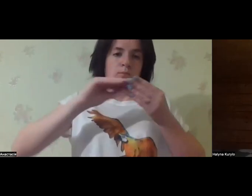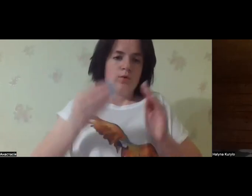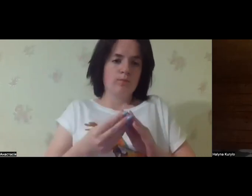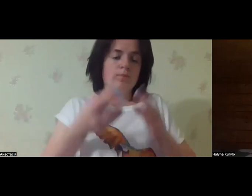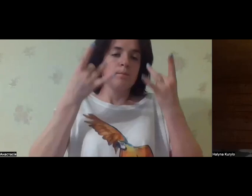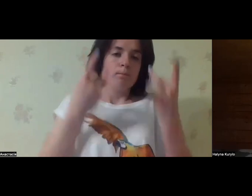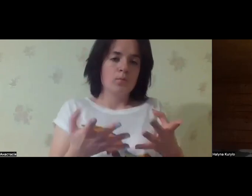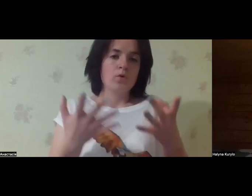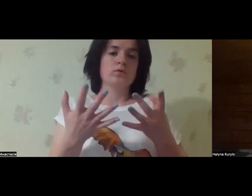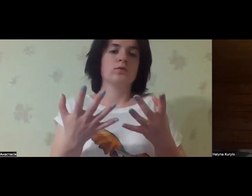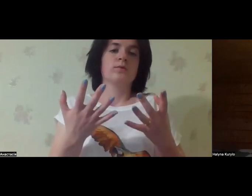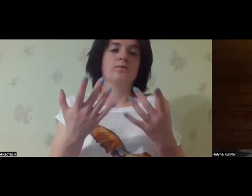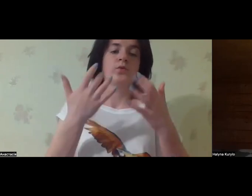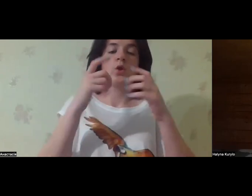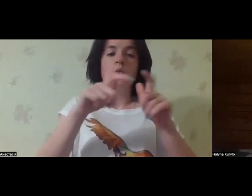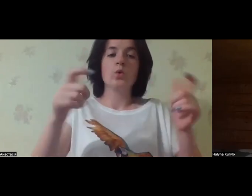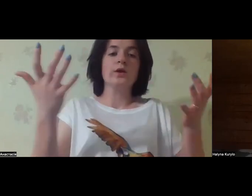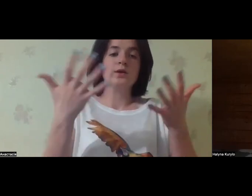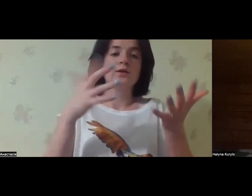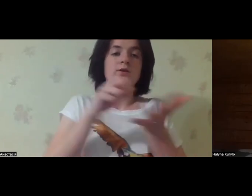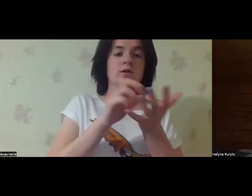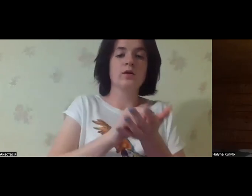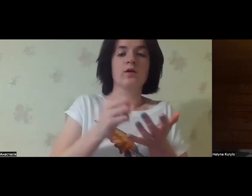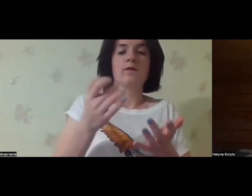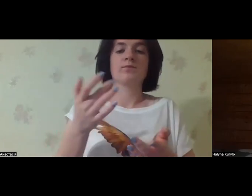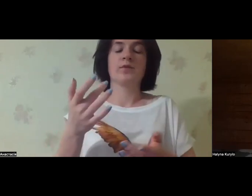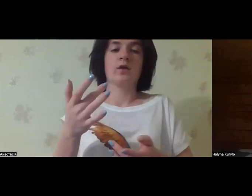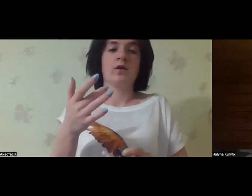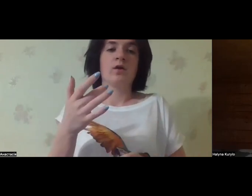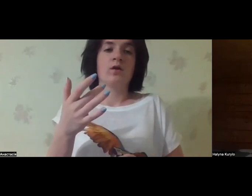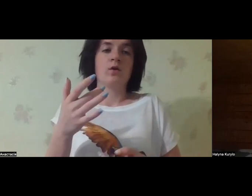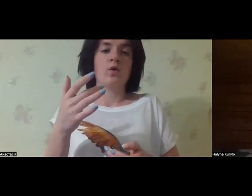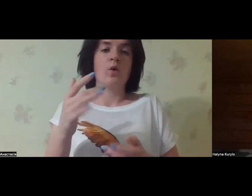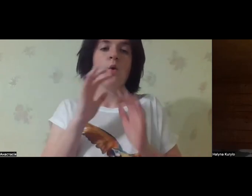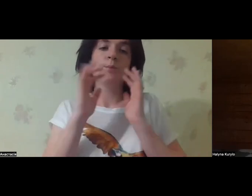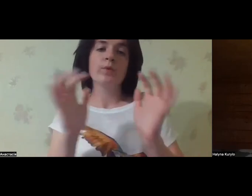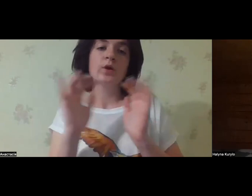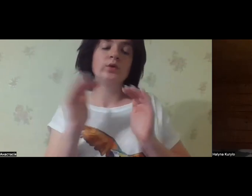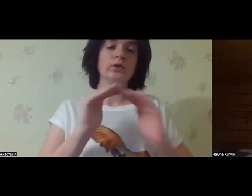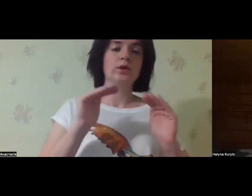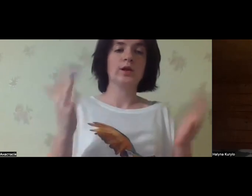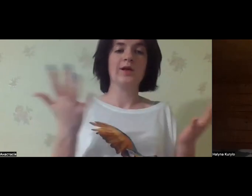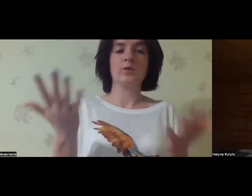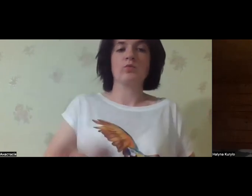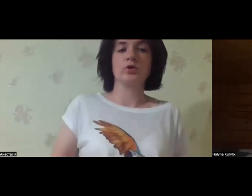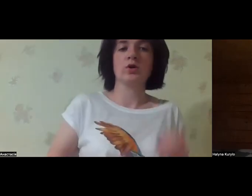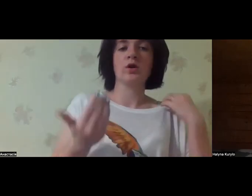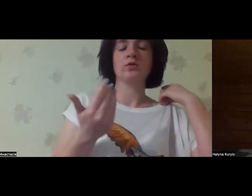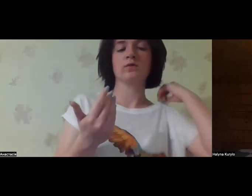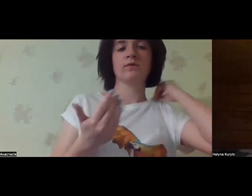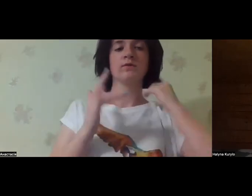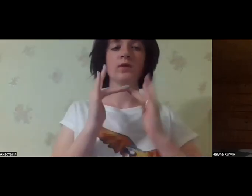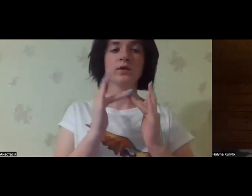that there is a problem because if we try to see how many people are engaged